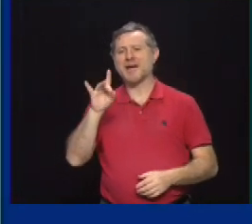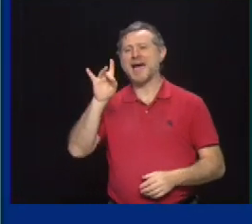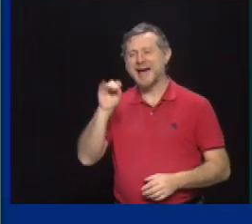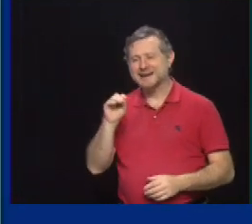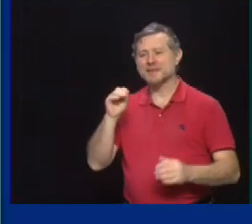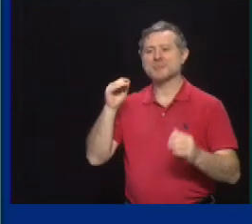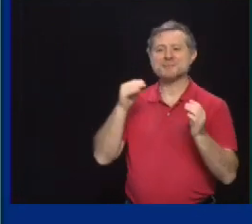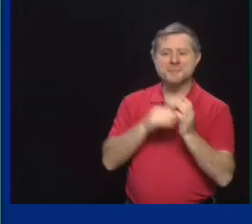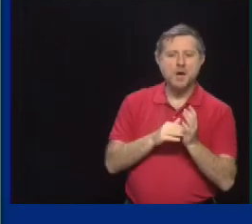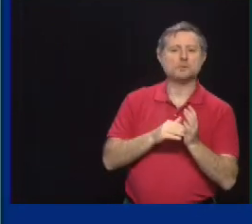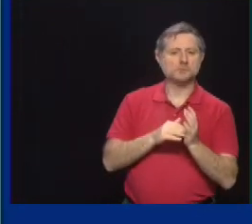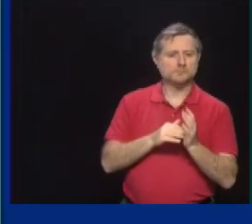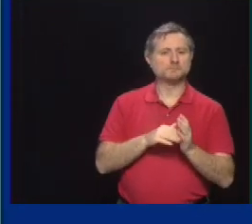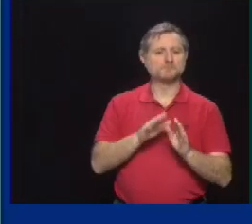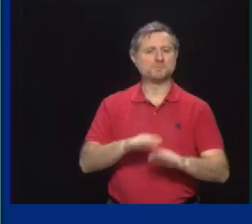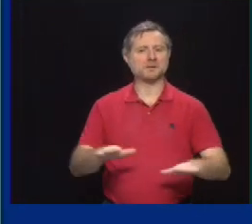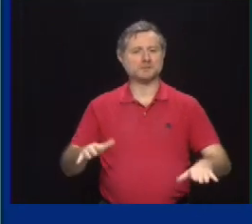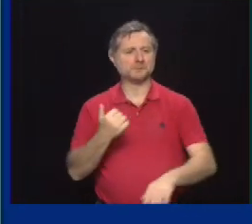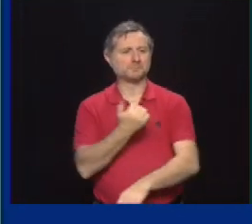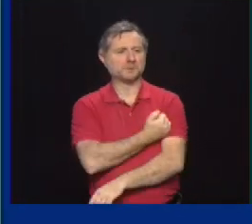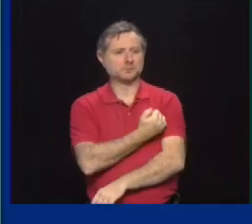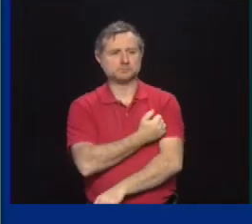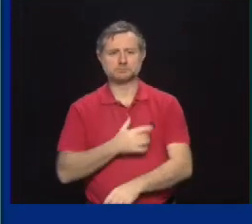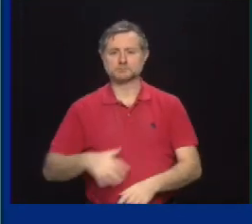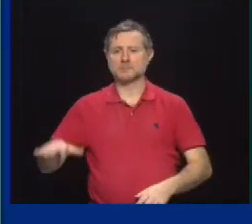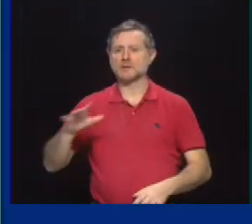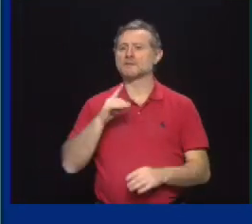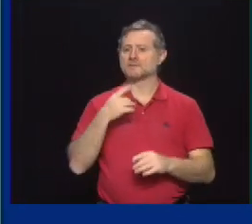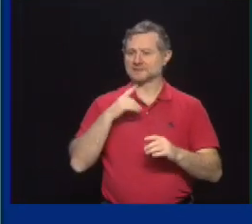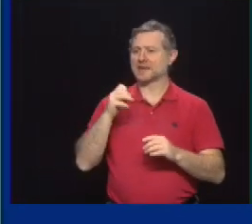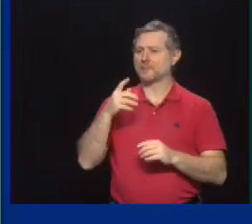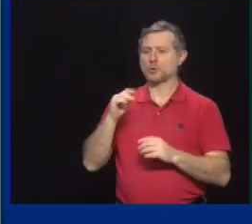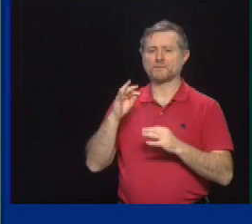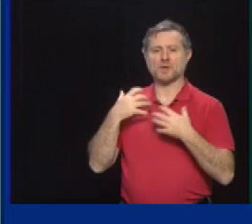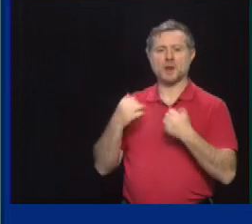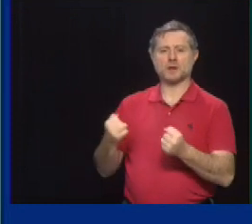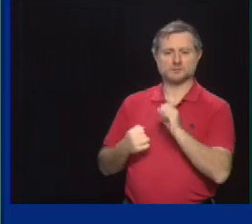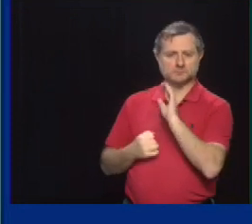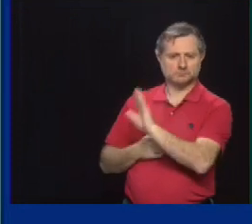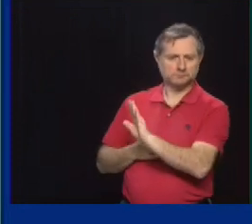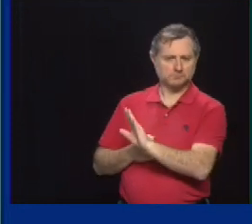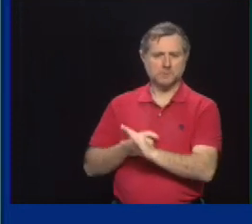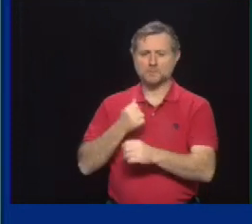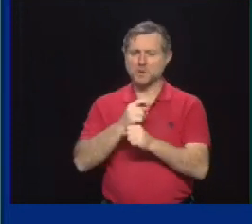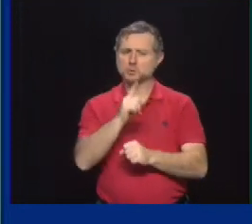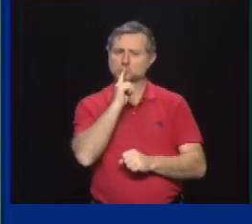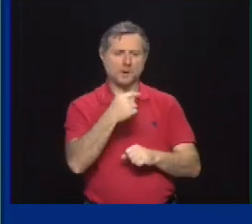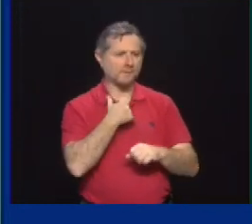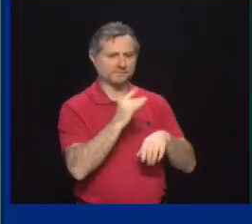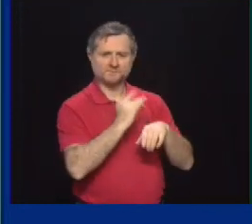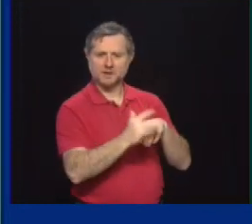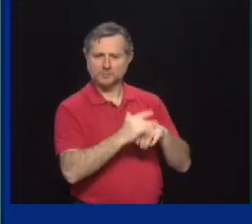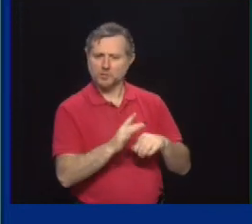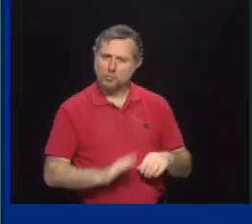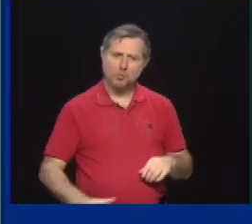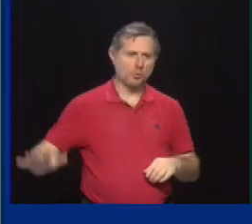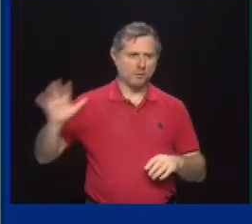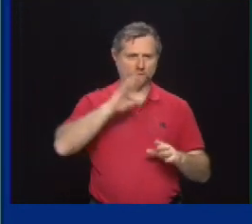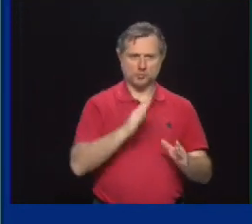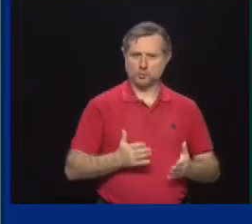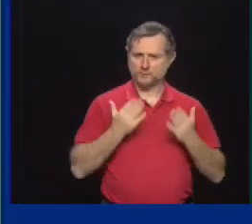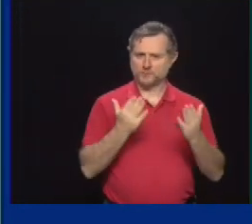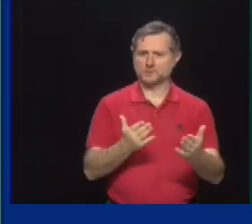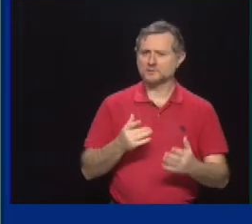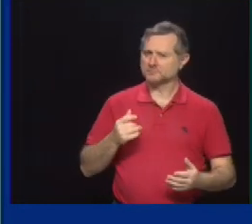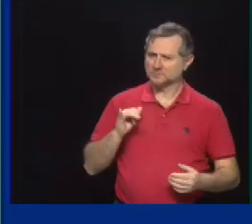pediatric doses from the Department of Health. We're also actually making sure that they're available in every region. So these are just the first wave. There'll be orders